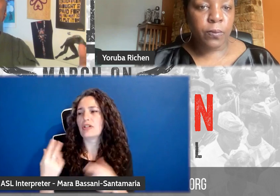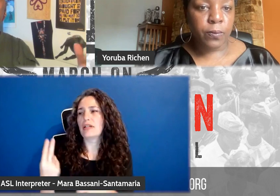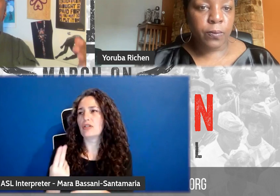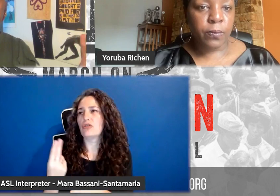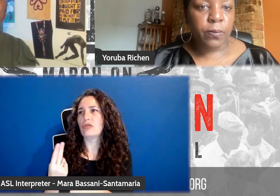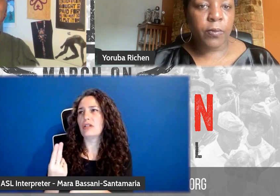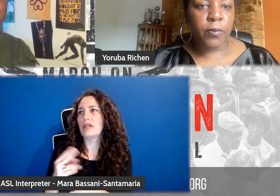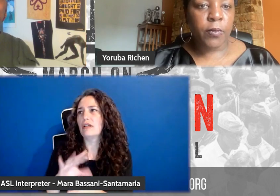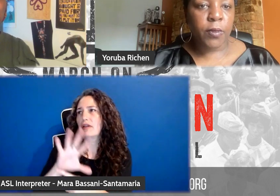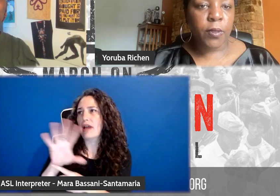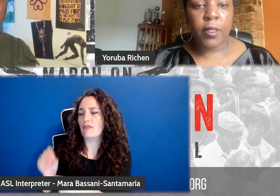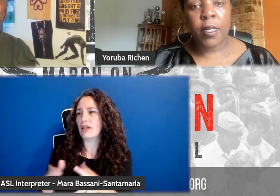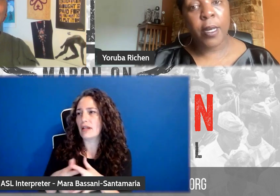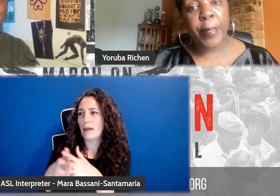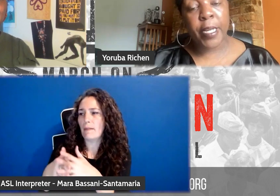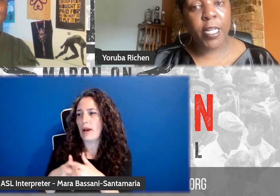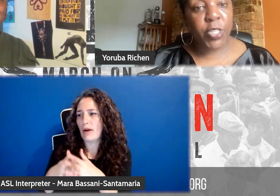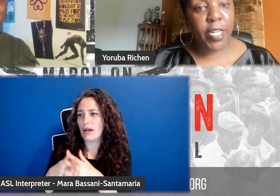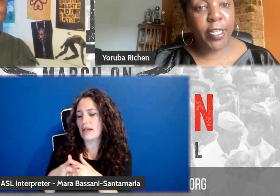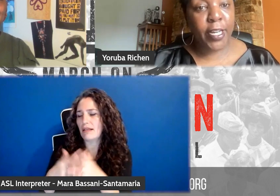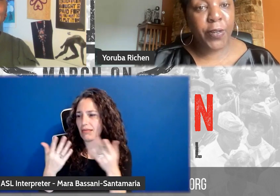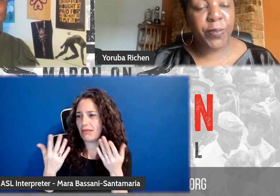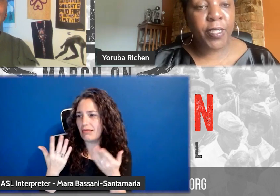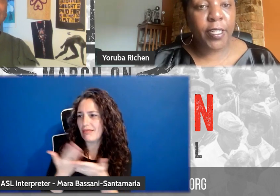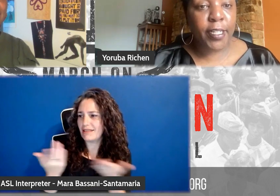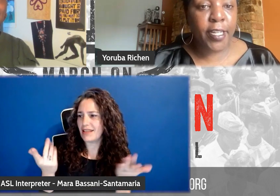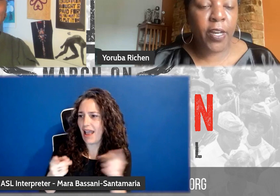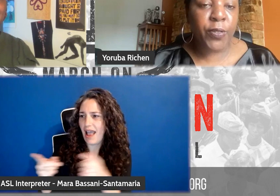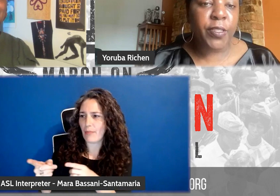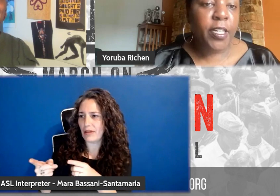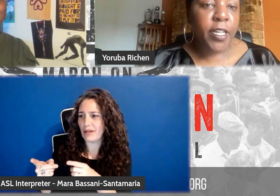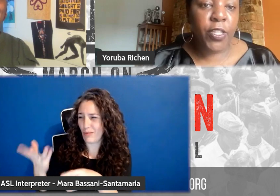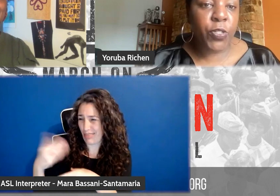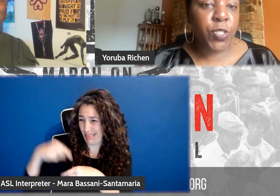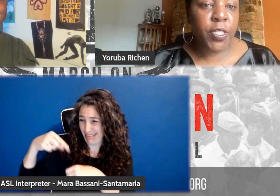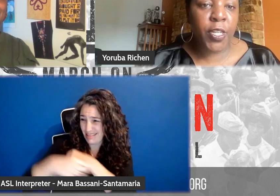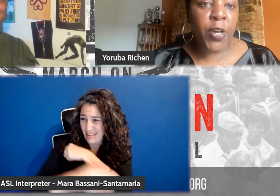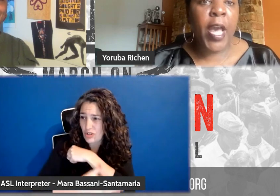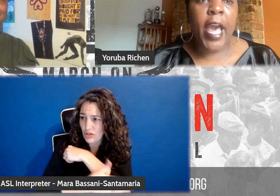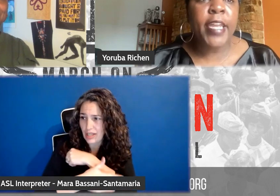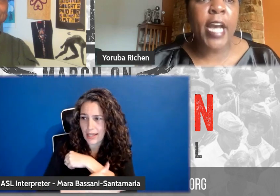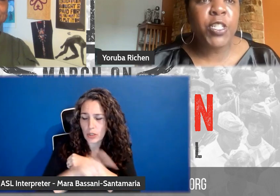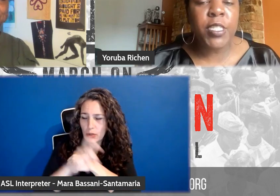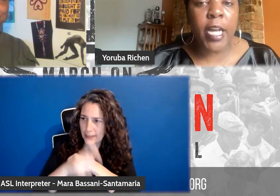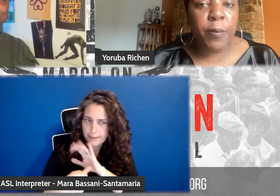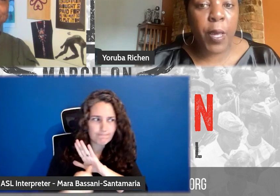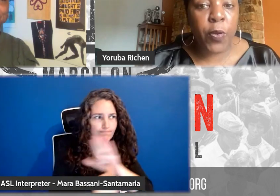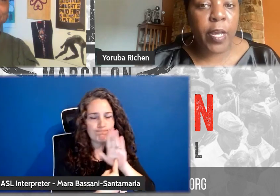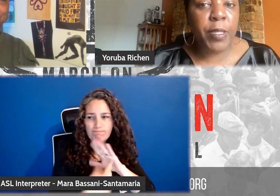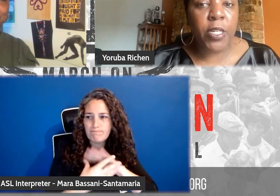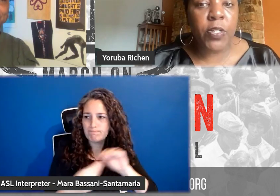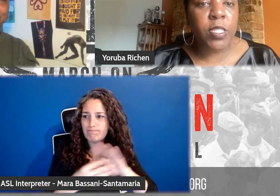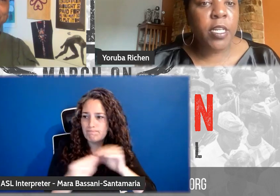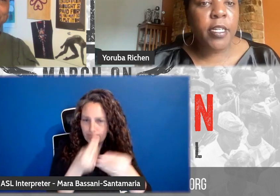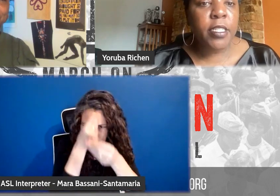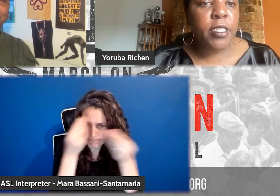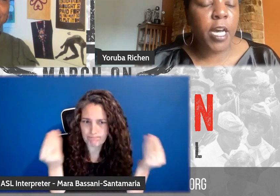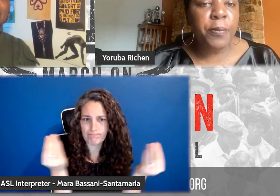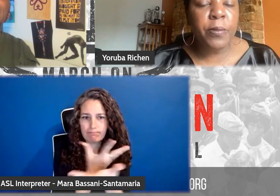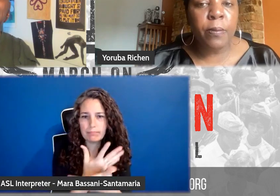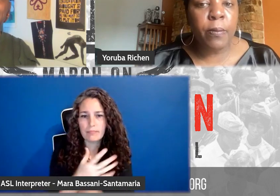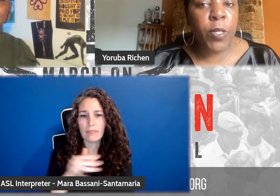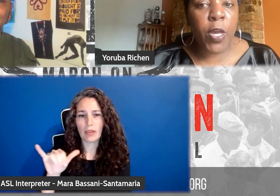for many of these stories. Gosh, I know. I know. Yeah, yeah, yeah, yeah. You know, and not just documentary. mean, there's